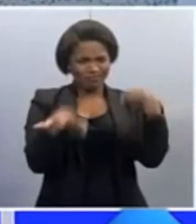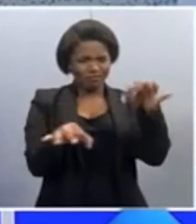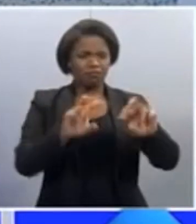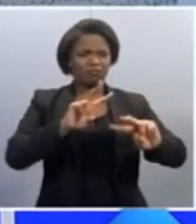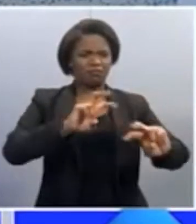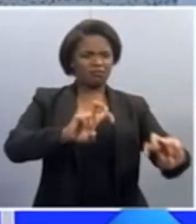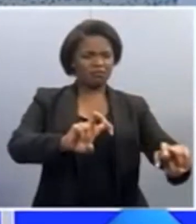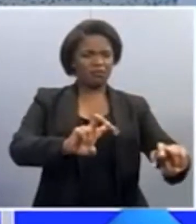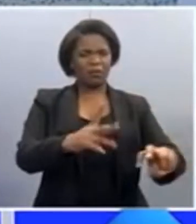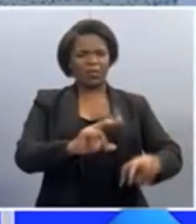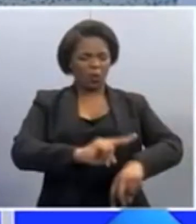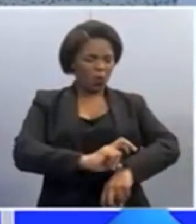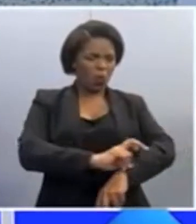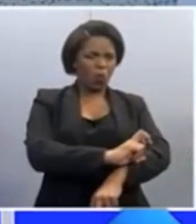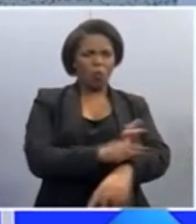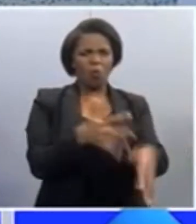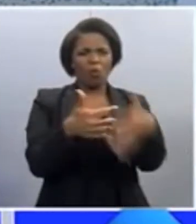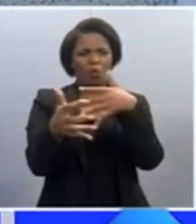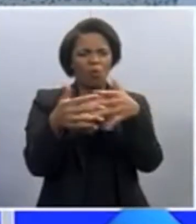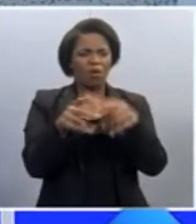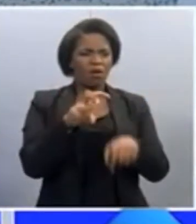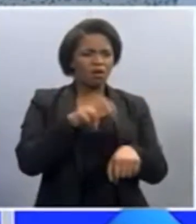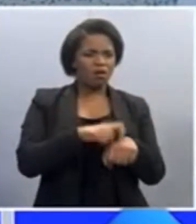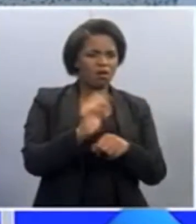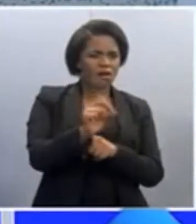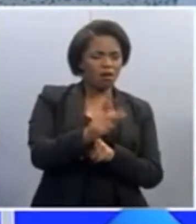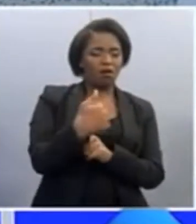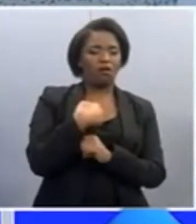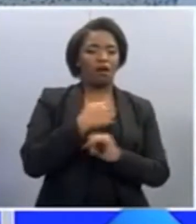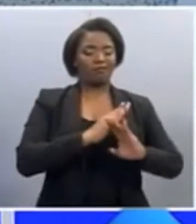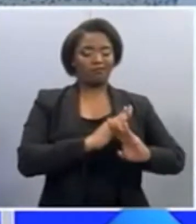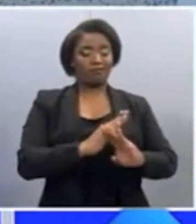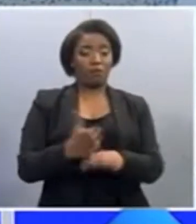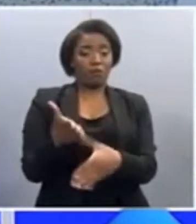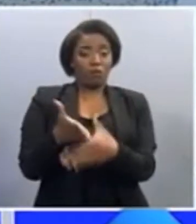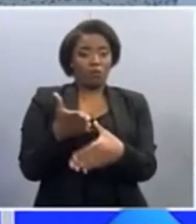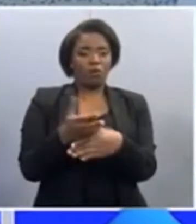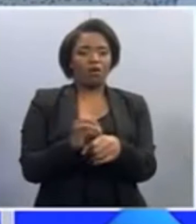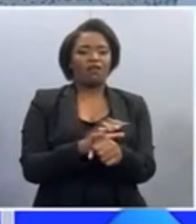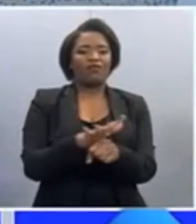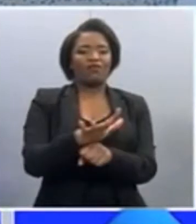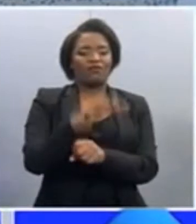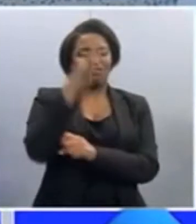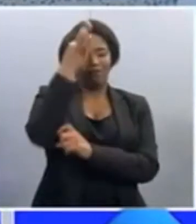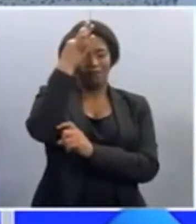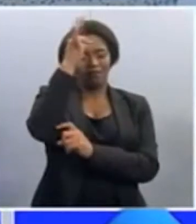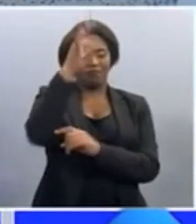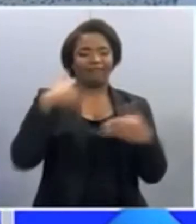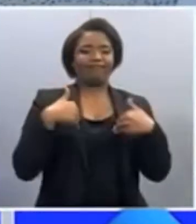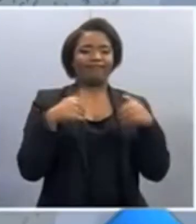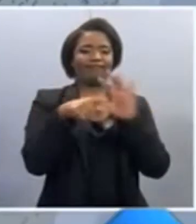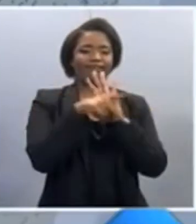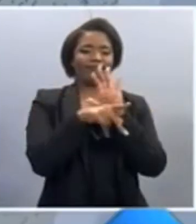disease and its responses to treatment. Scientists say their work could influence future government health policies.